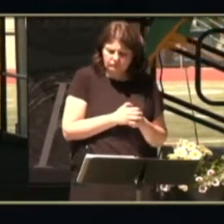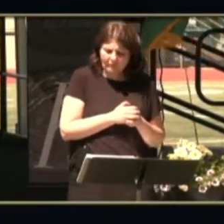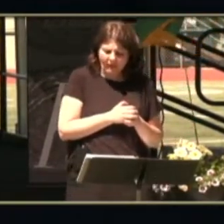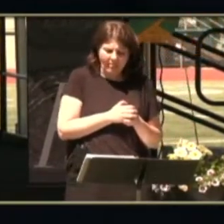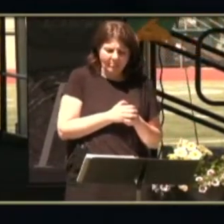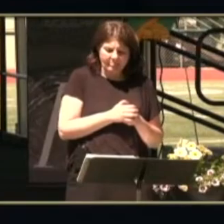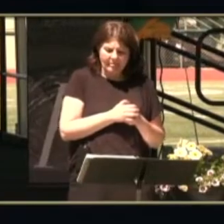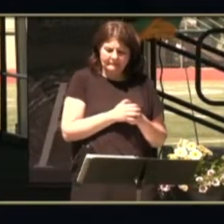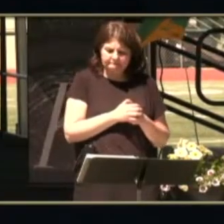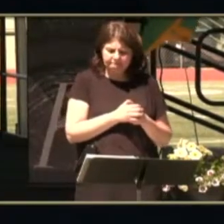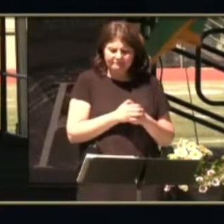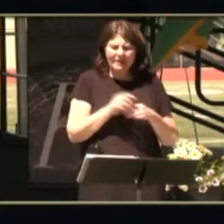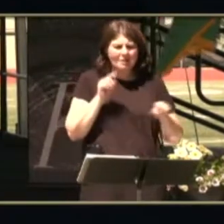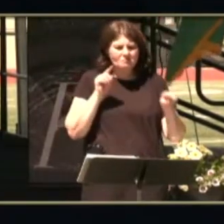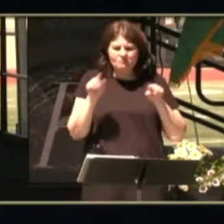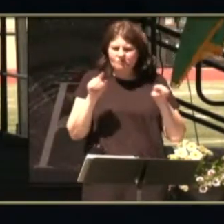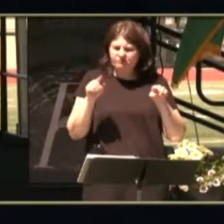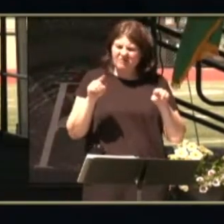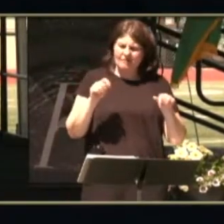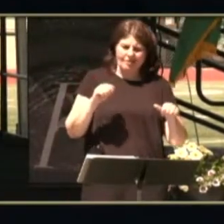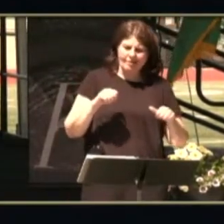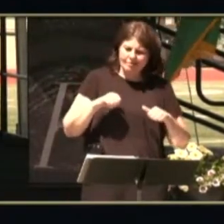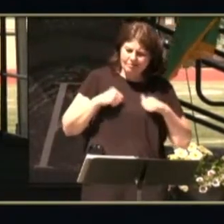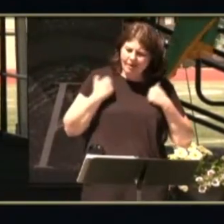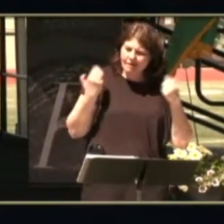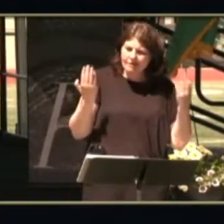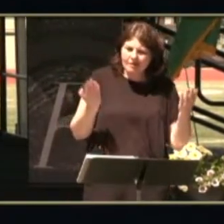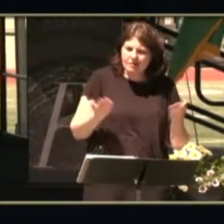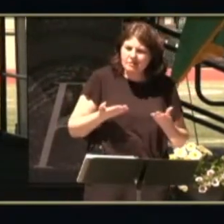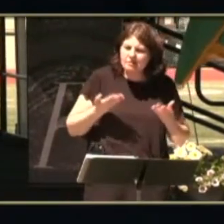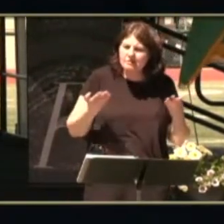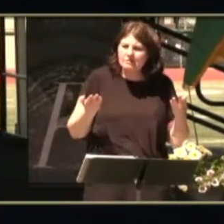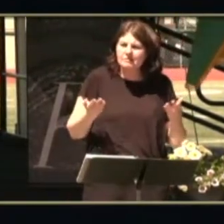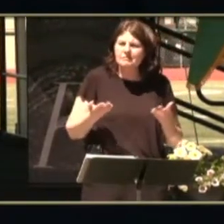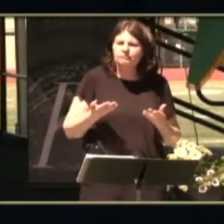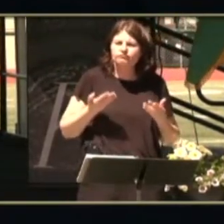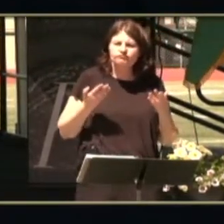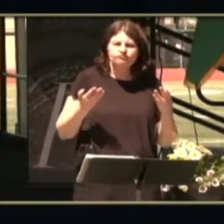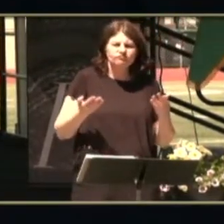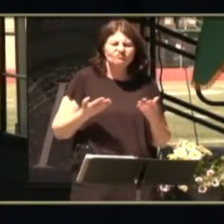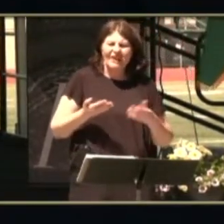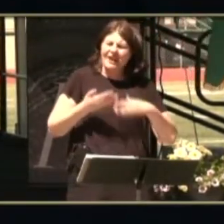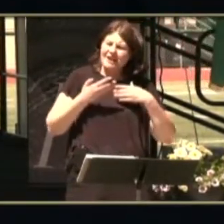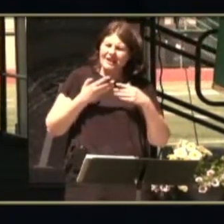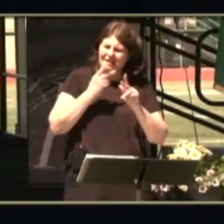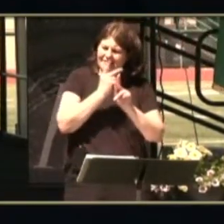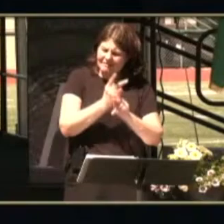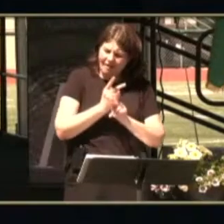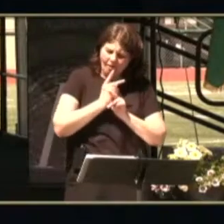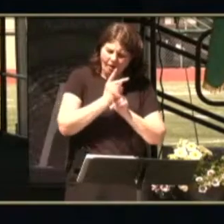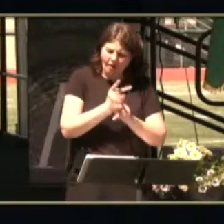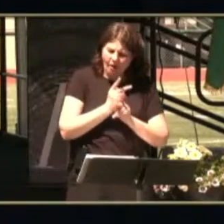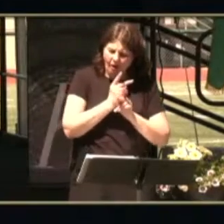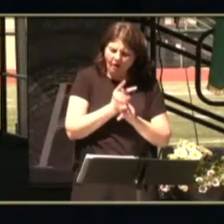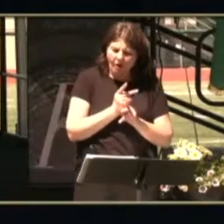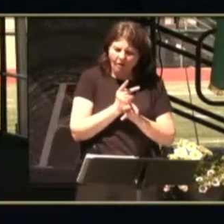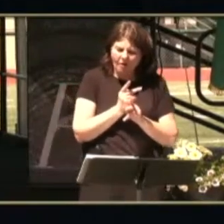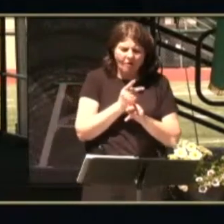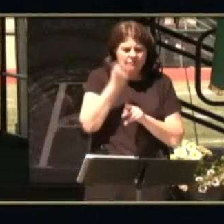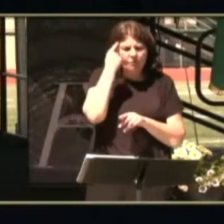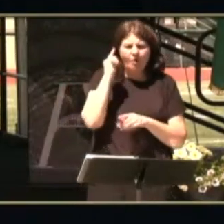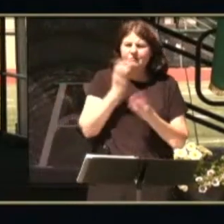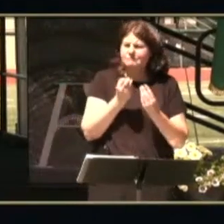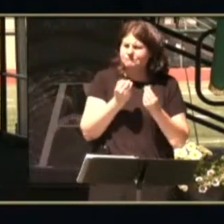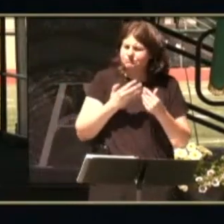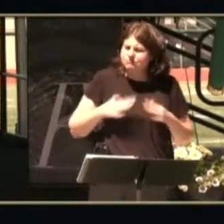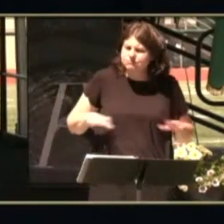who have lived on the care for this land. And